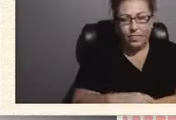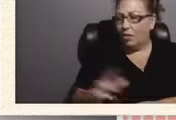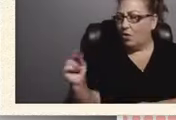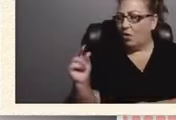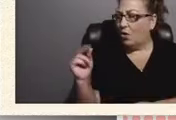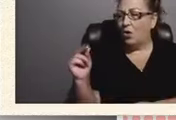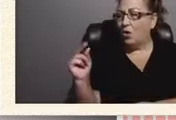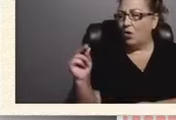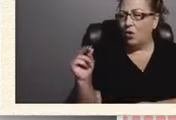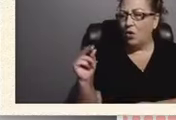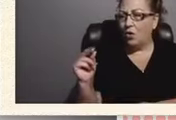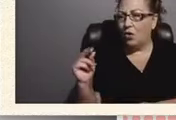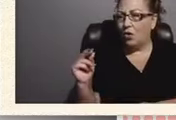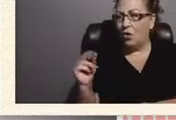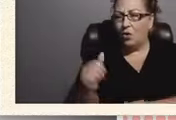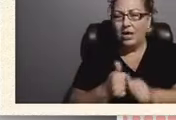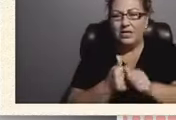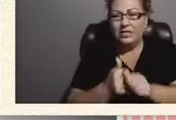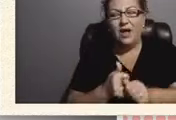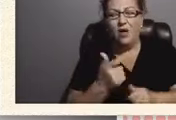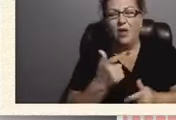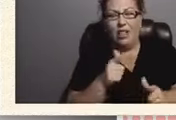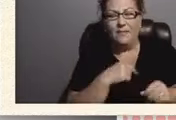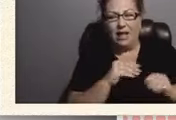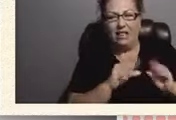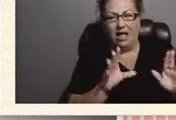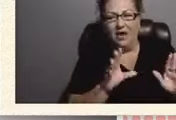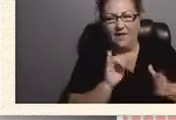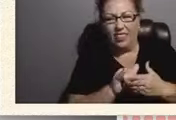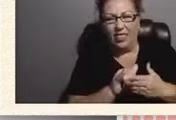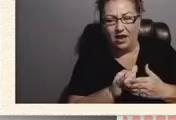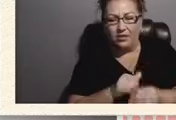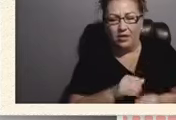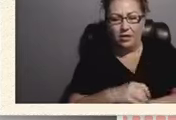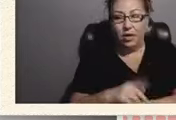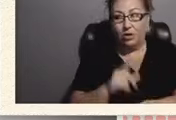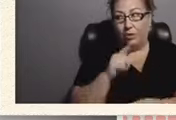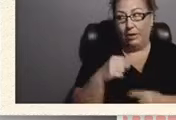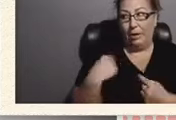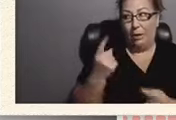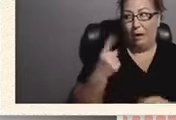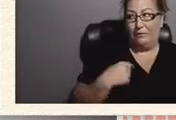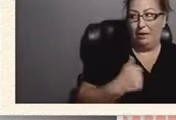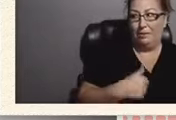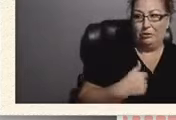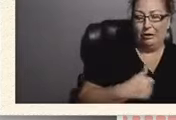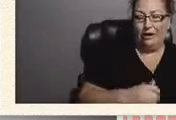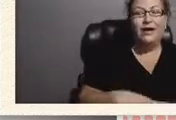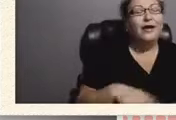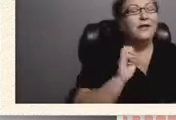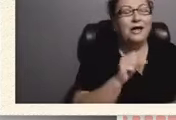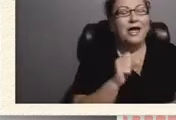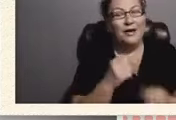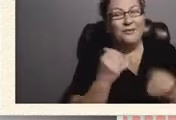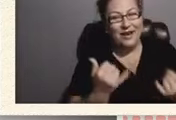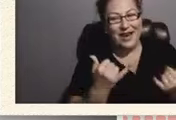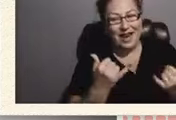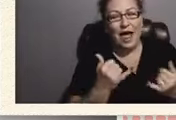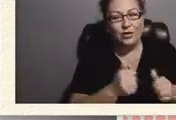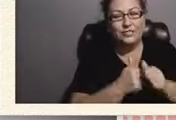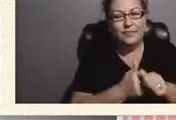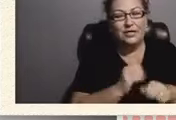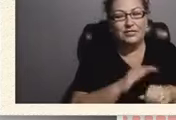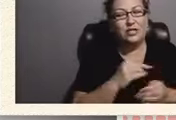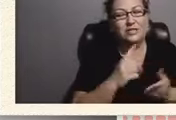it's based on, let me just clarify that. It's been a while for me. I'm sorry. Yeah. Well now it's based on sometimes your,